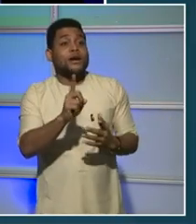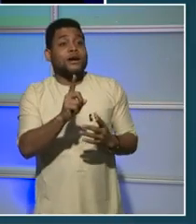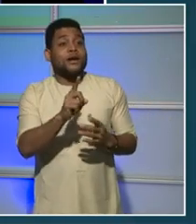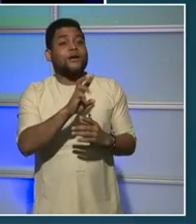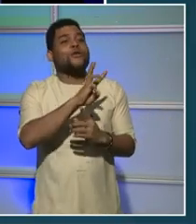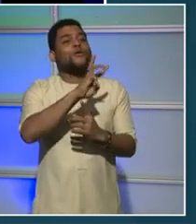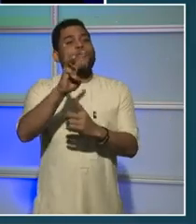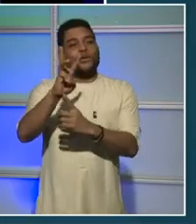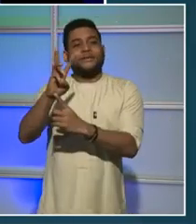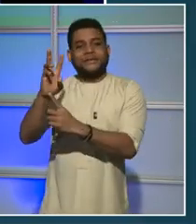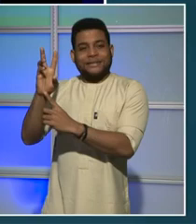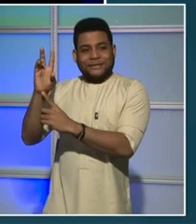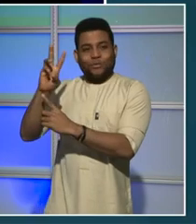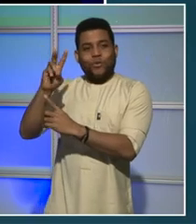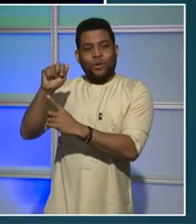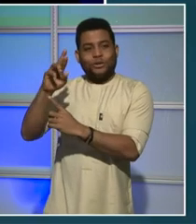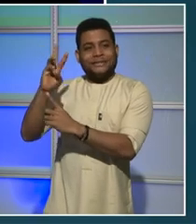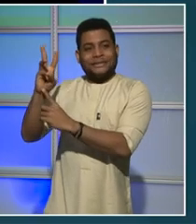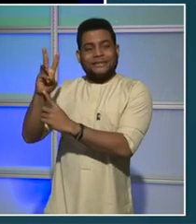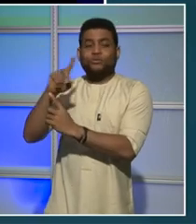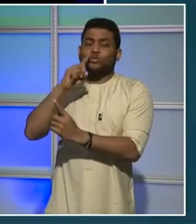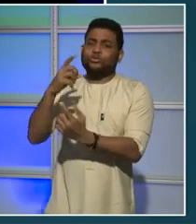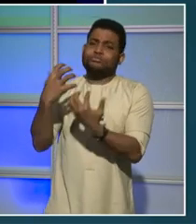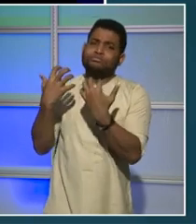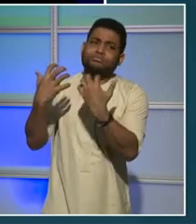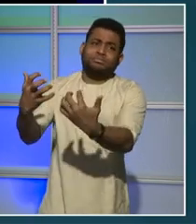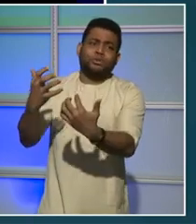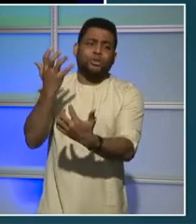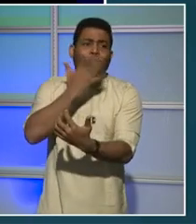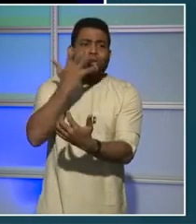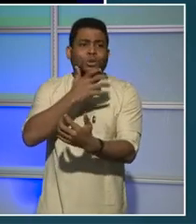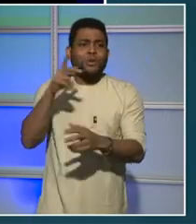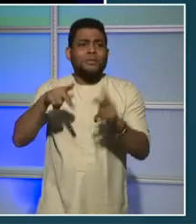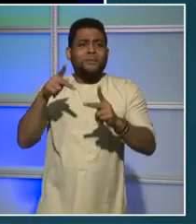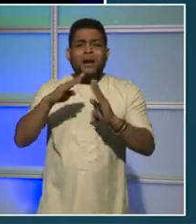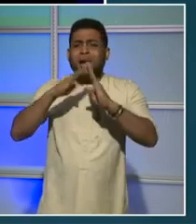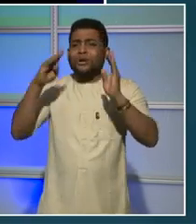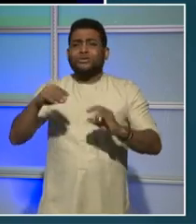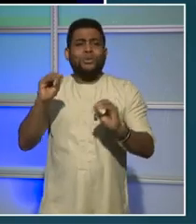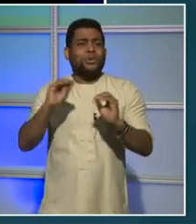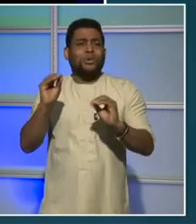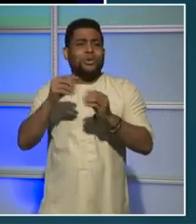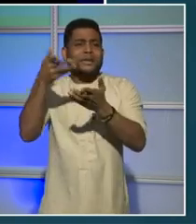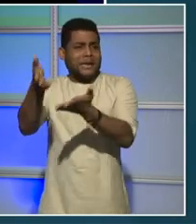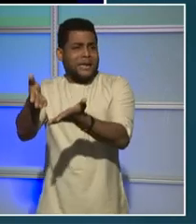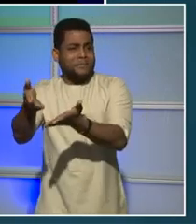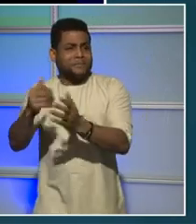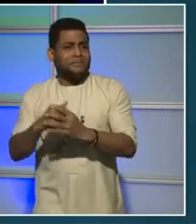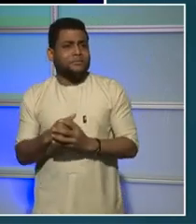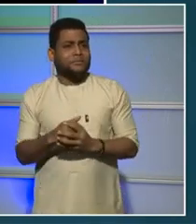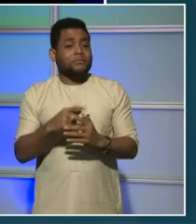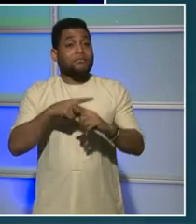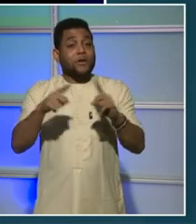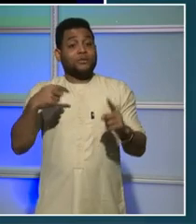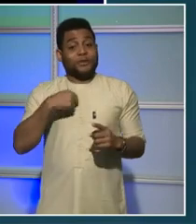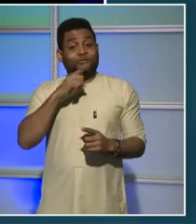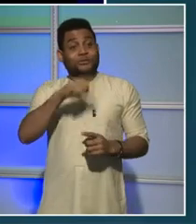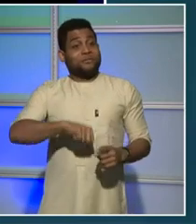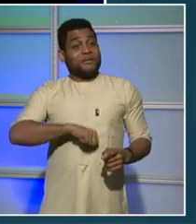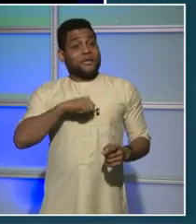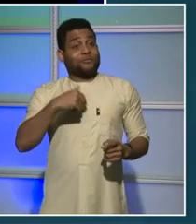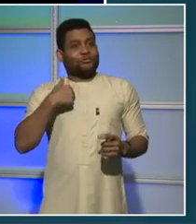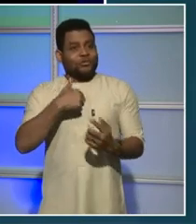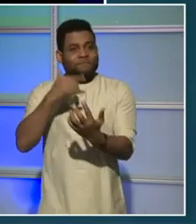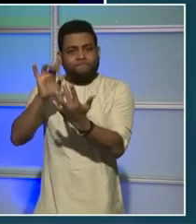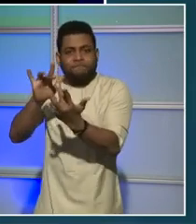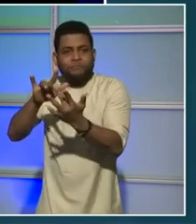quite a problem with encampments. And I'm very proud that most of the residents that we interacted with chose housing over the